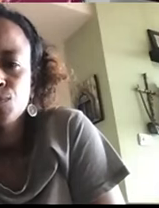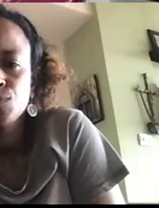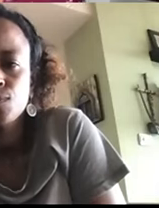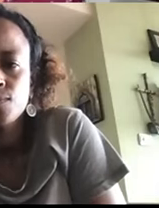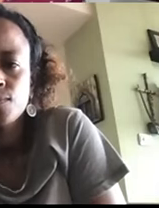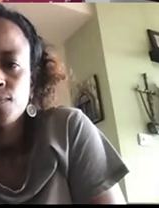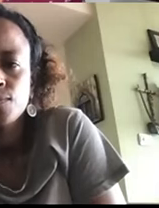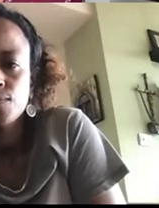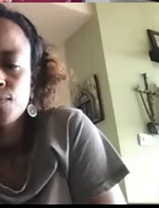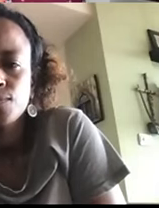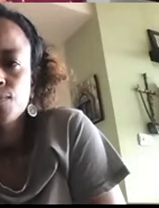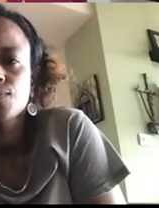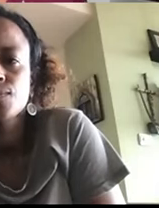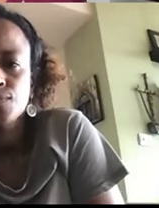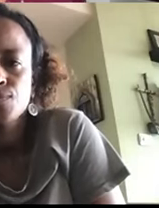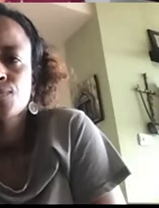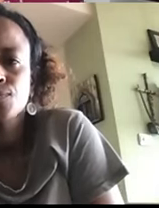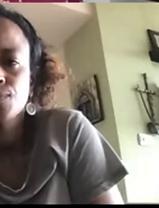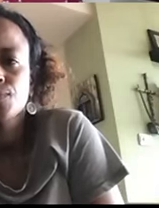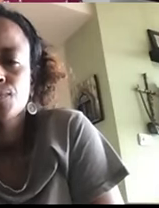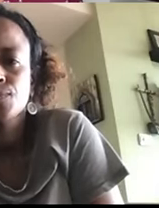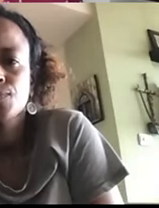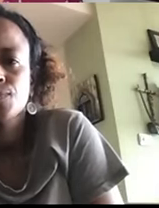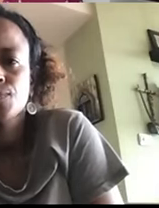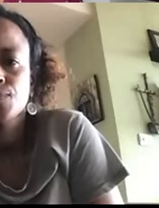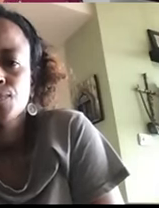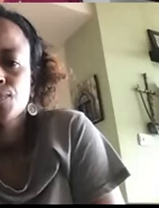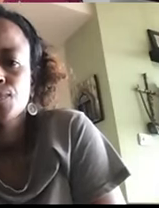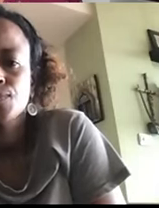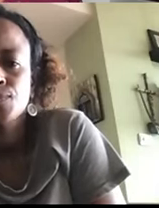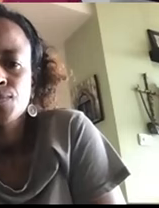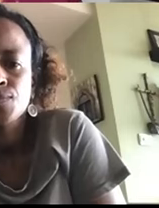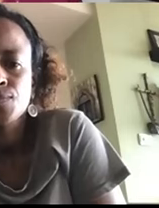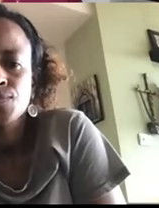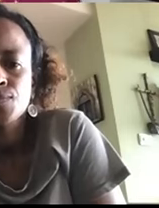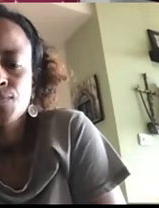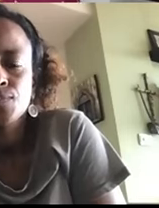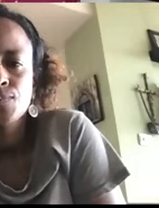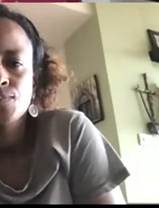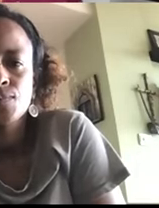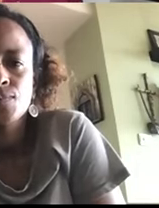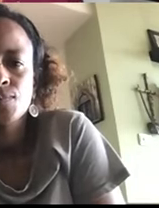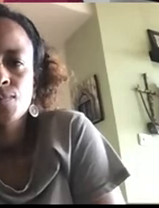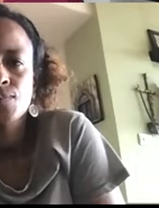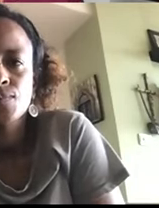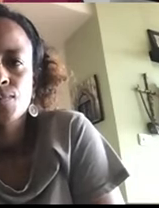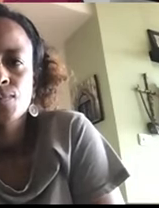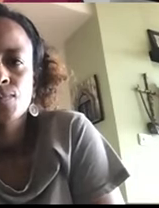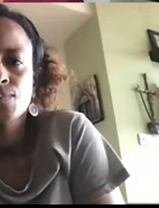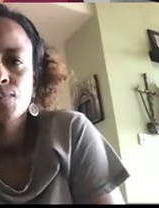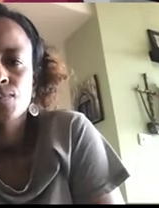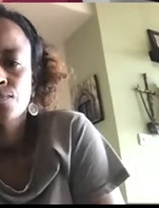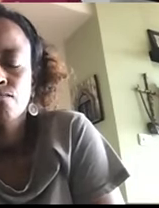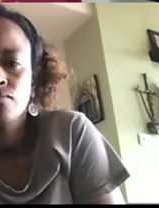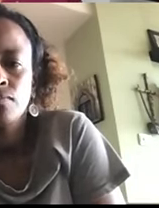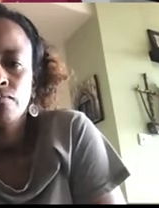been neglected for many, many years. But it's time now, as Mavrak said, this has to change. has to stop. And it has to be